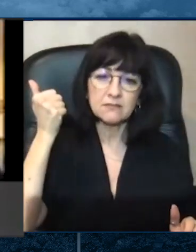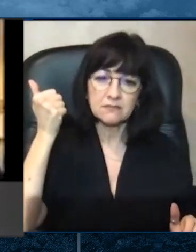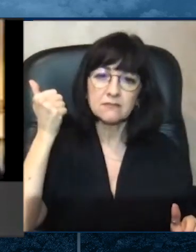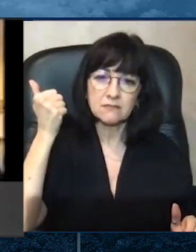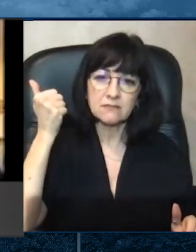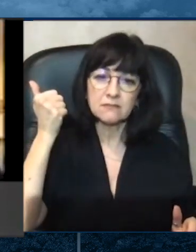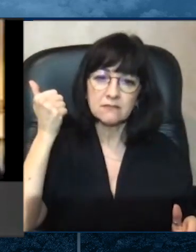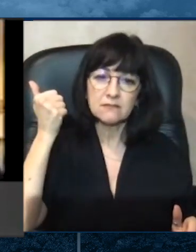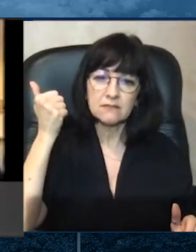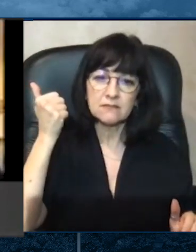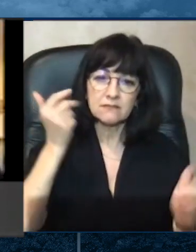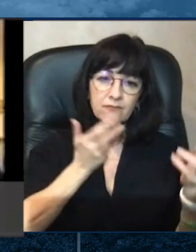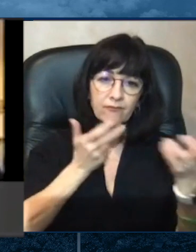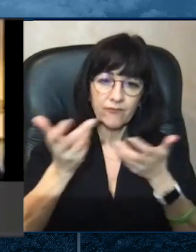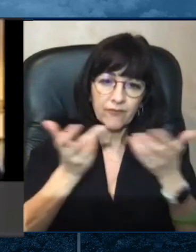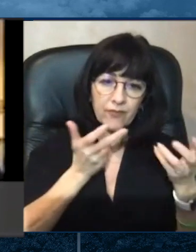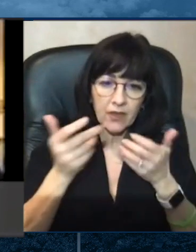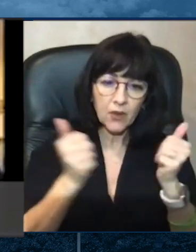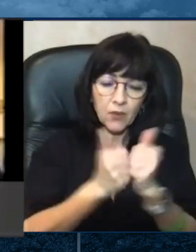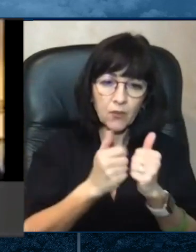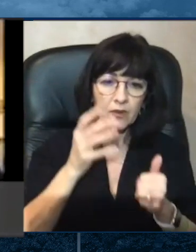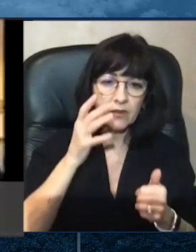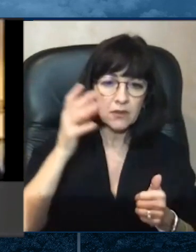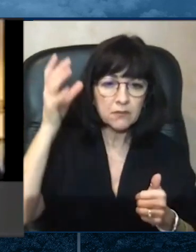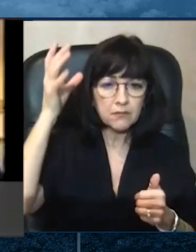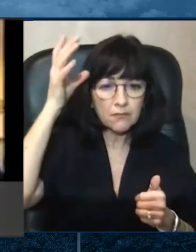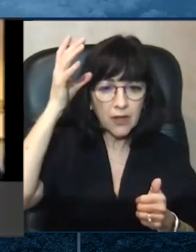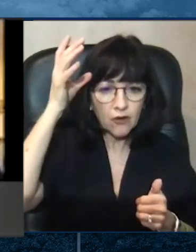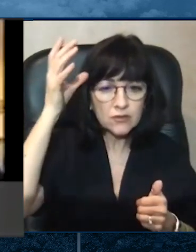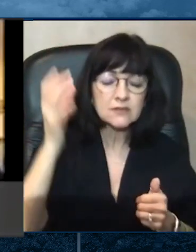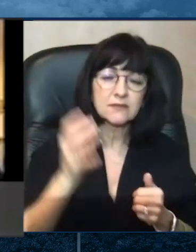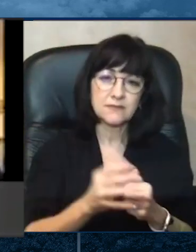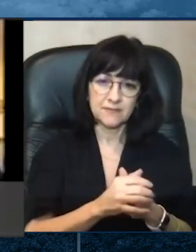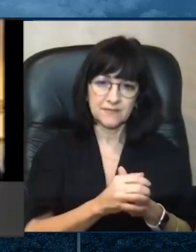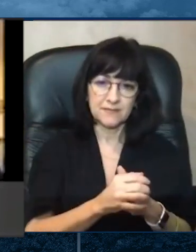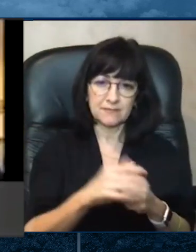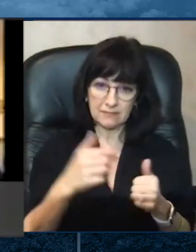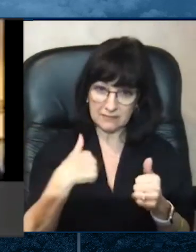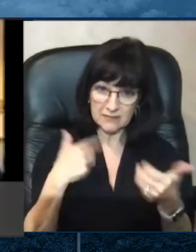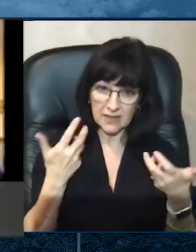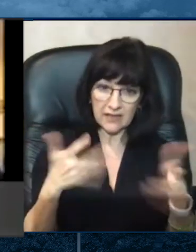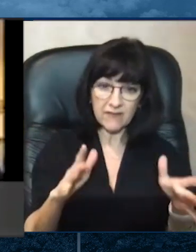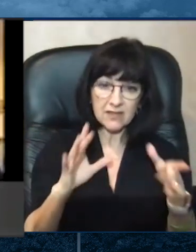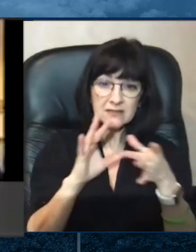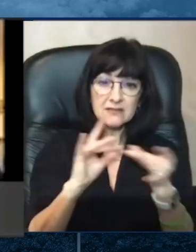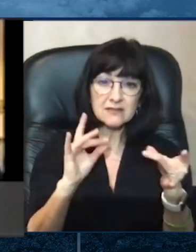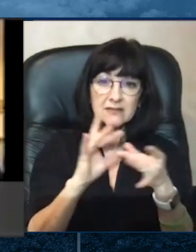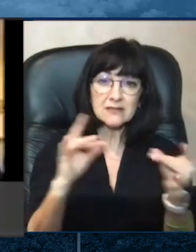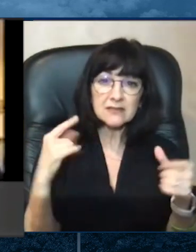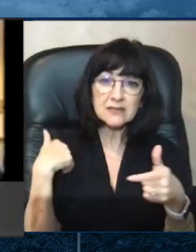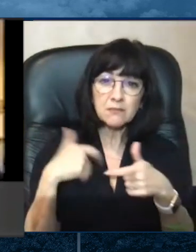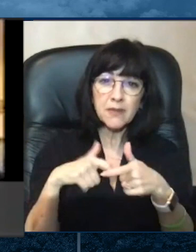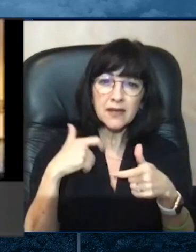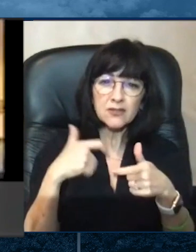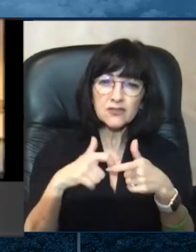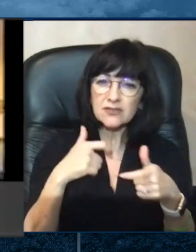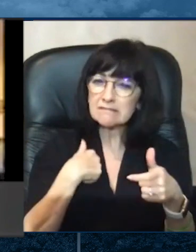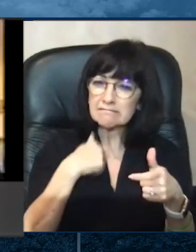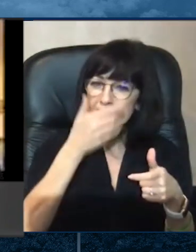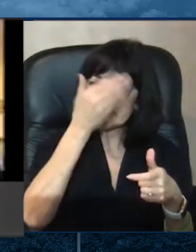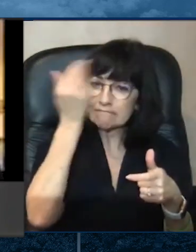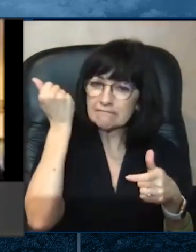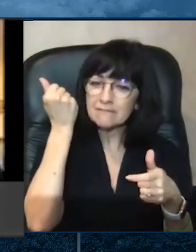Did I say that in Spanish? I don't remember. If you could please repeat that in Spanish, that would be wonderful.